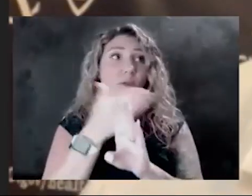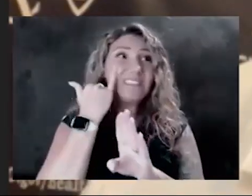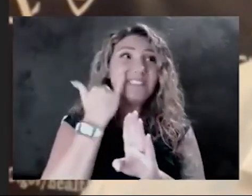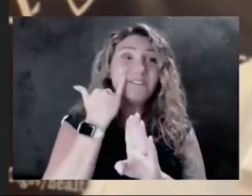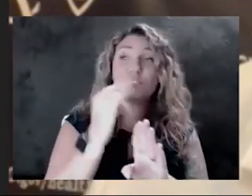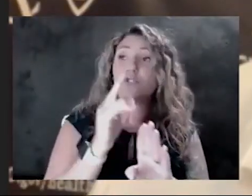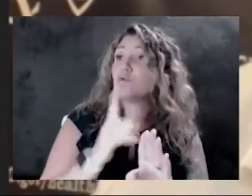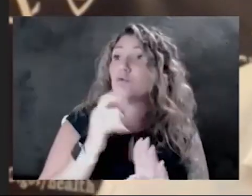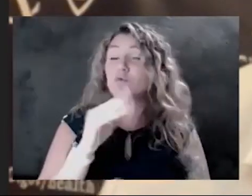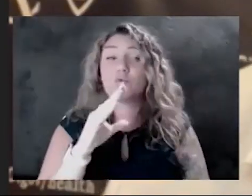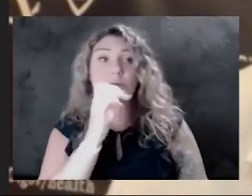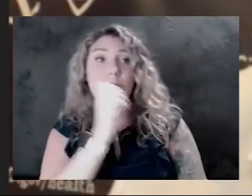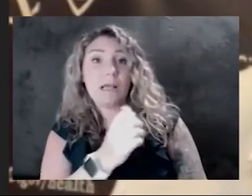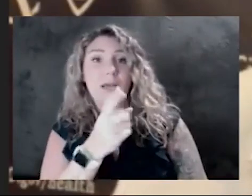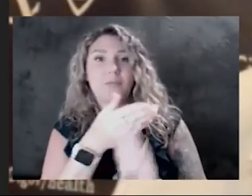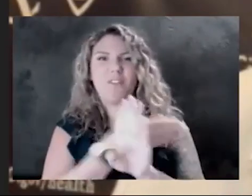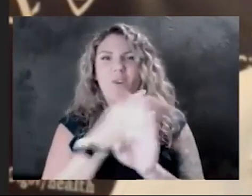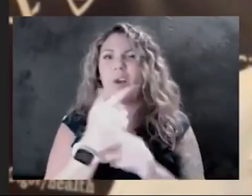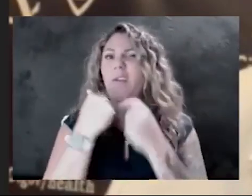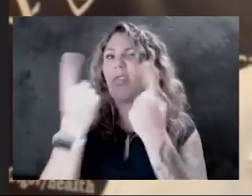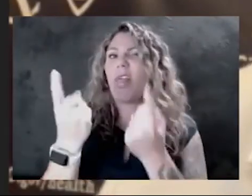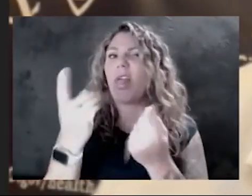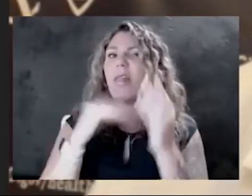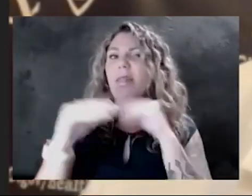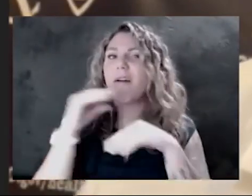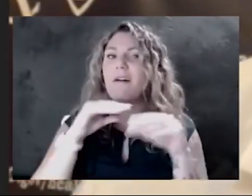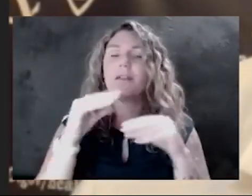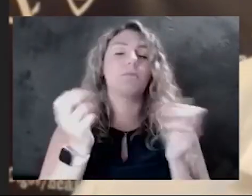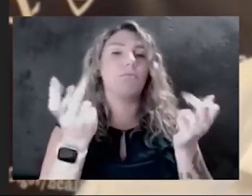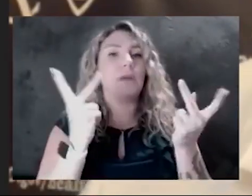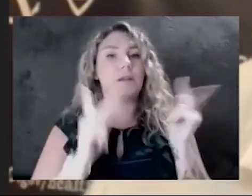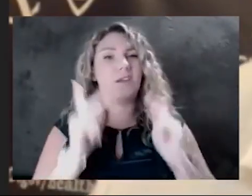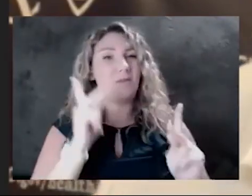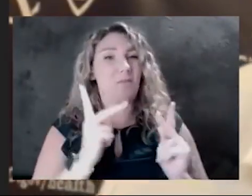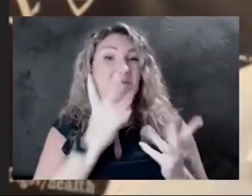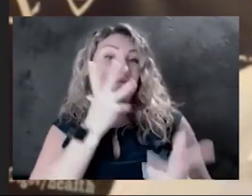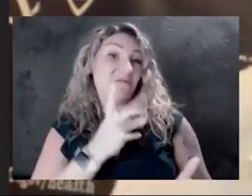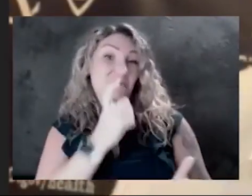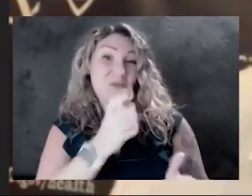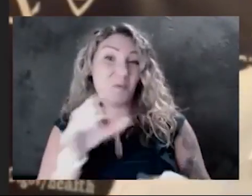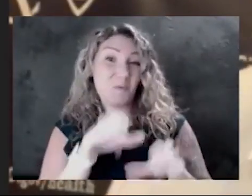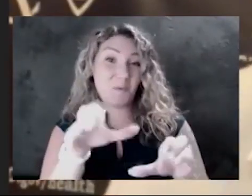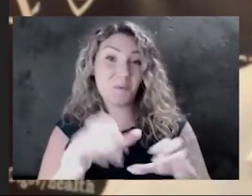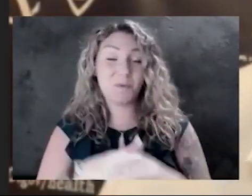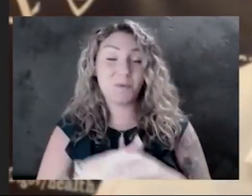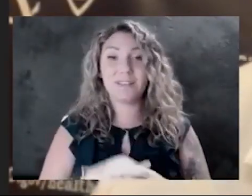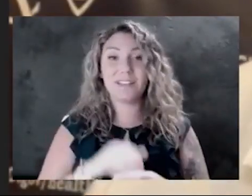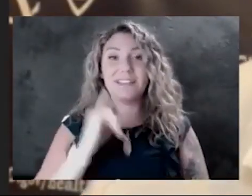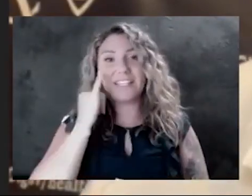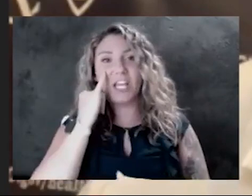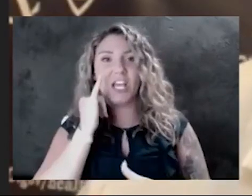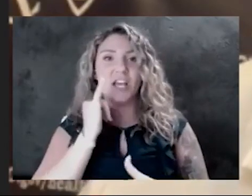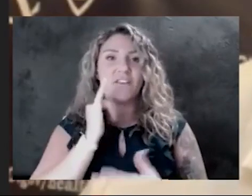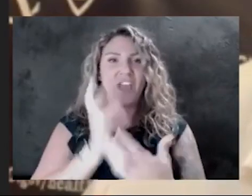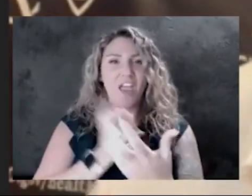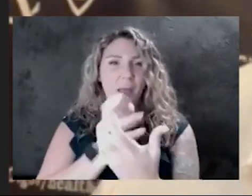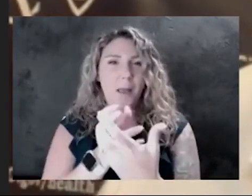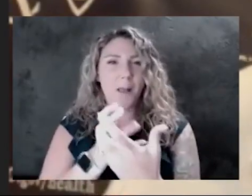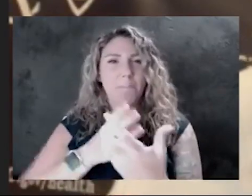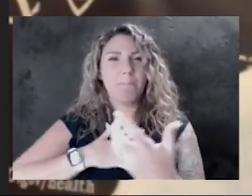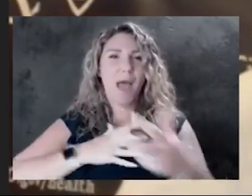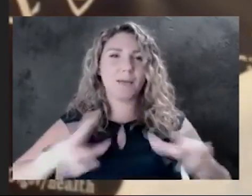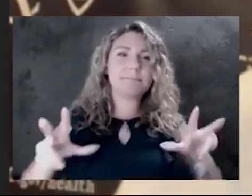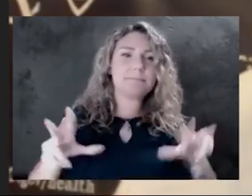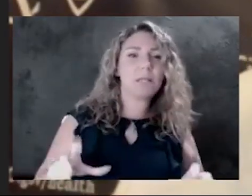else. Unfortunately, a lot of people don't do that. If it already fits into your self-conceived idea